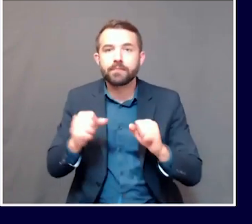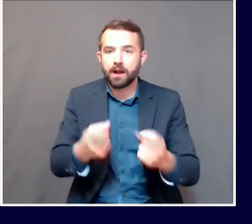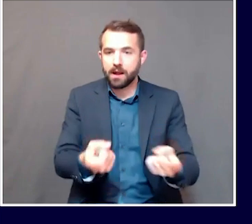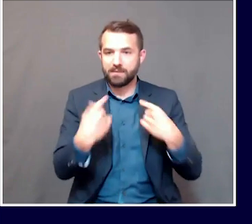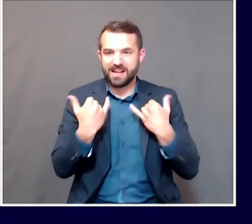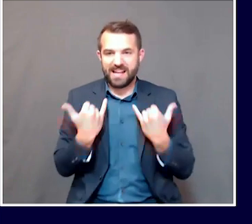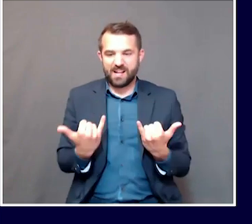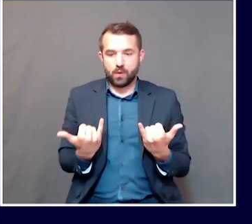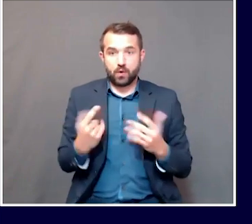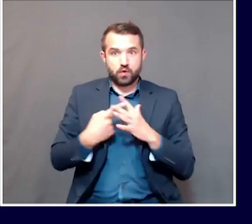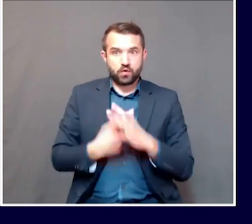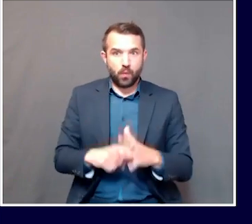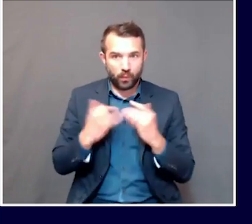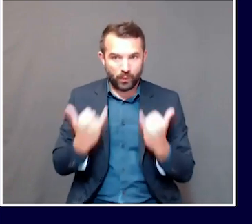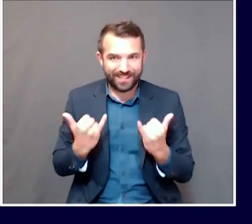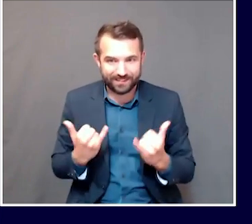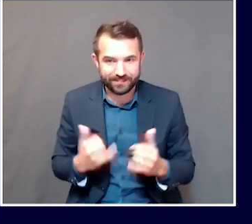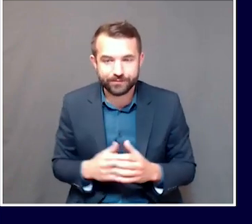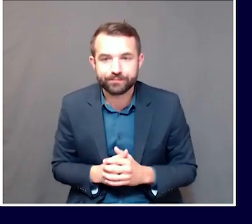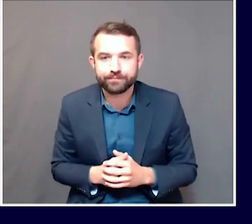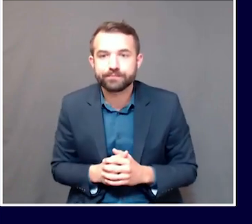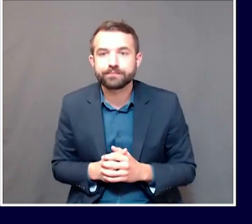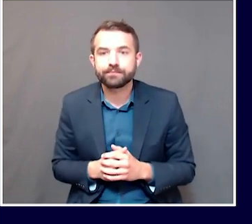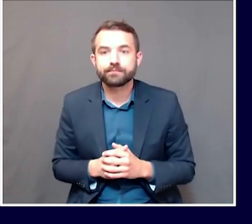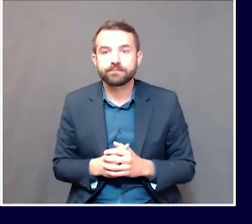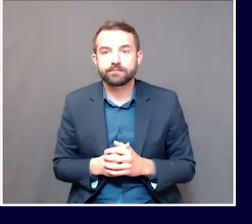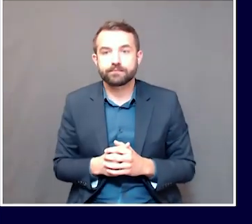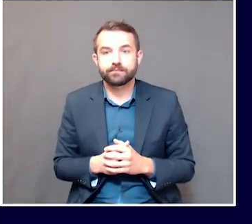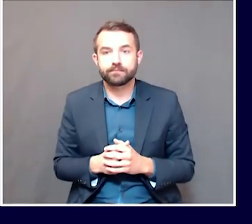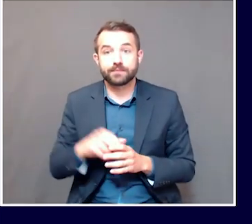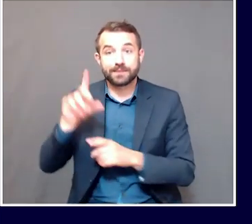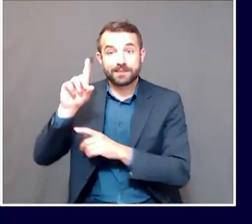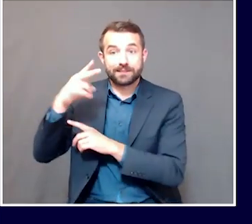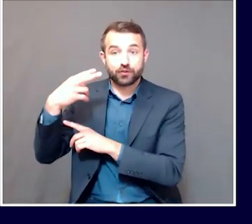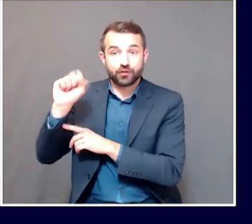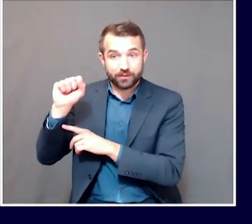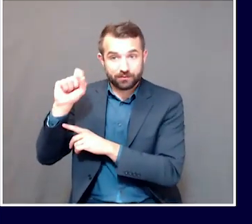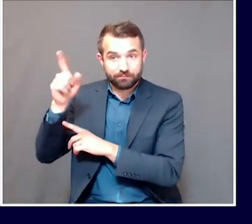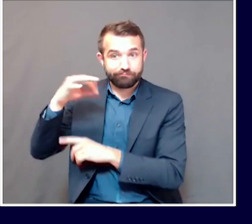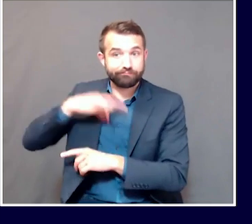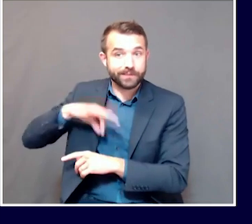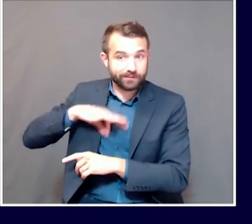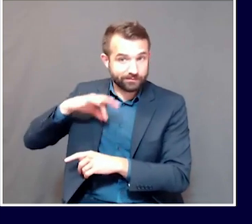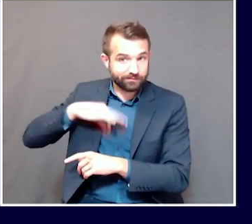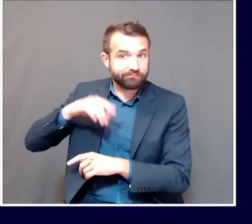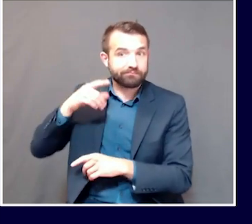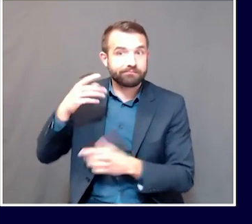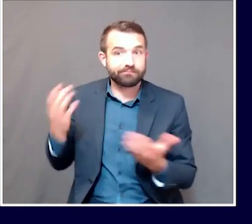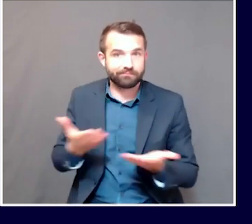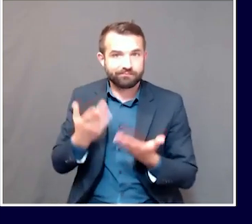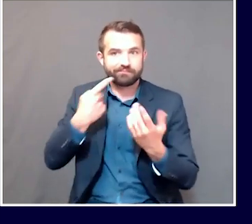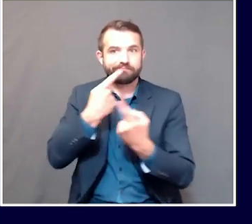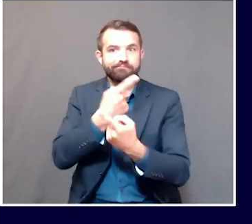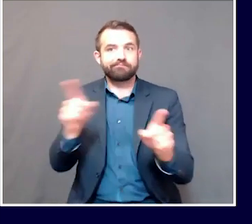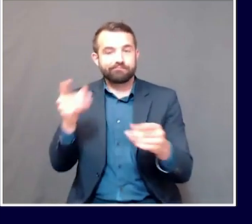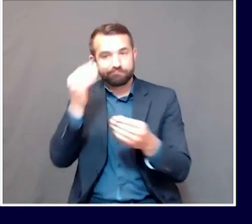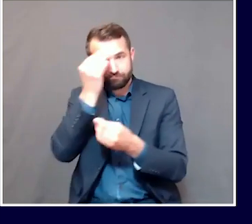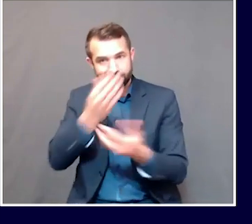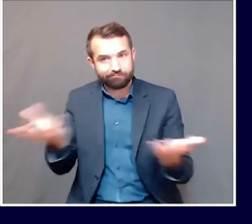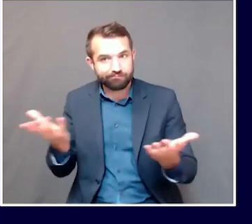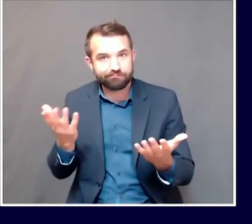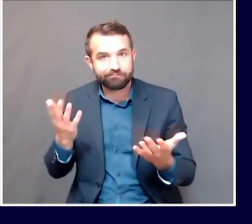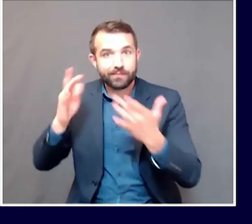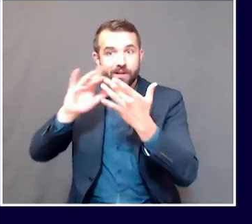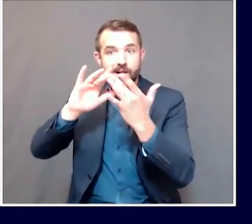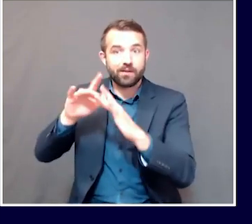Also as a reminder, the Maine Department of Health and Human Services announced earlier this week a new standing order and significantly expanded testing